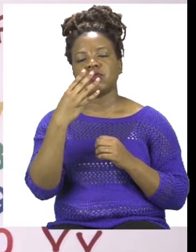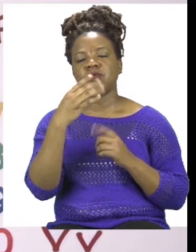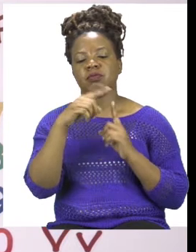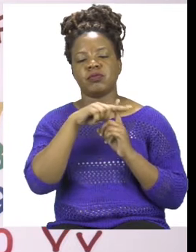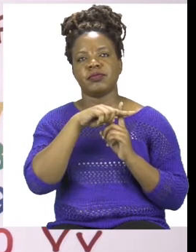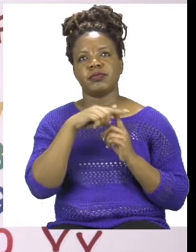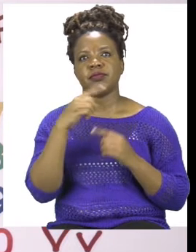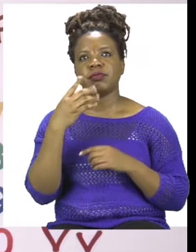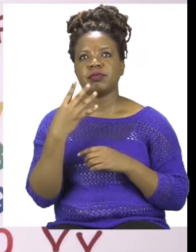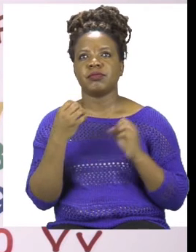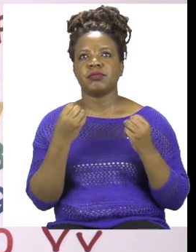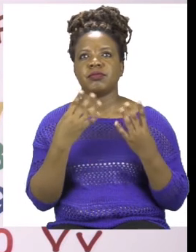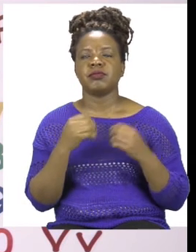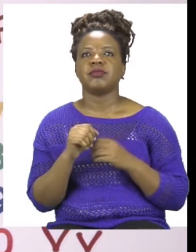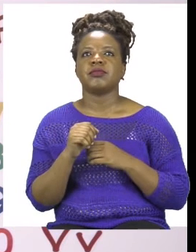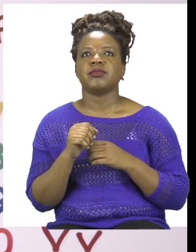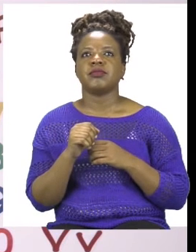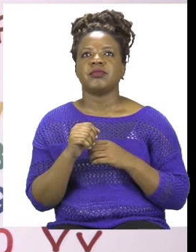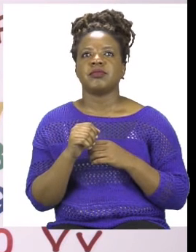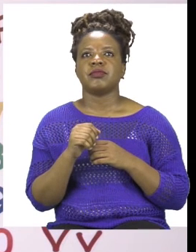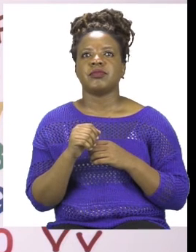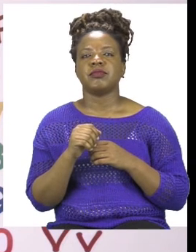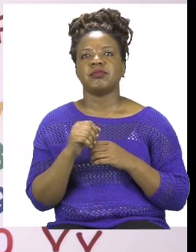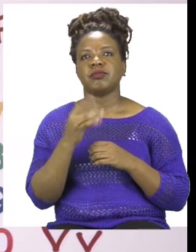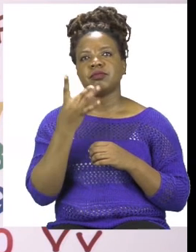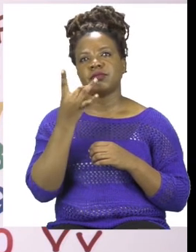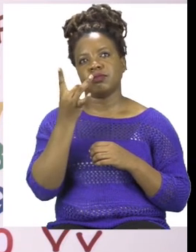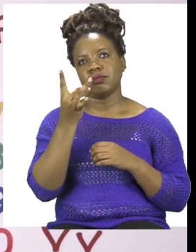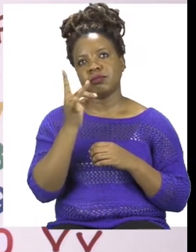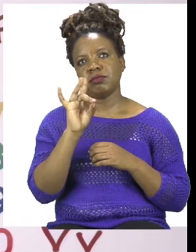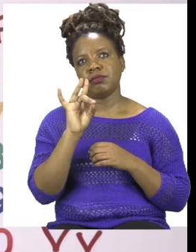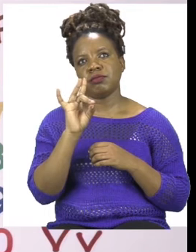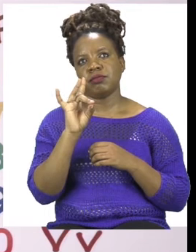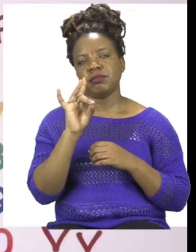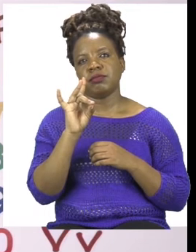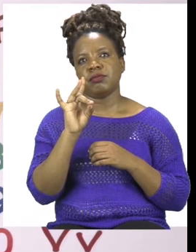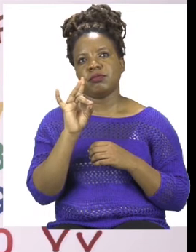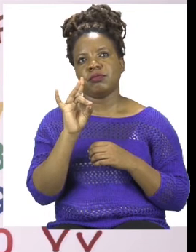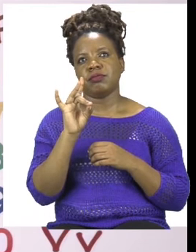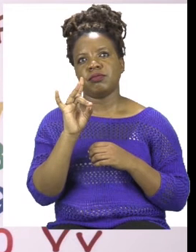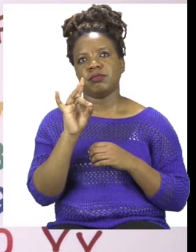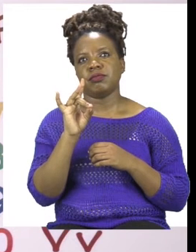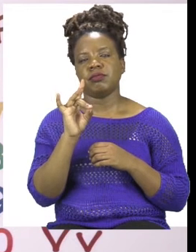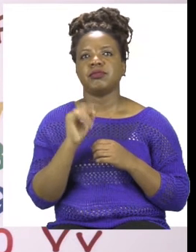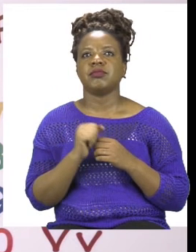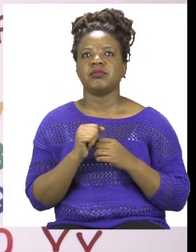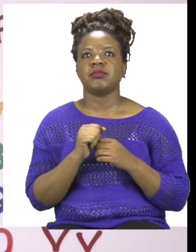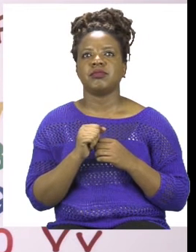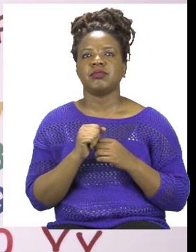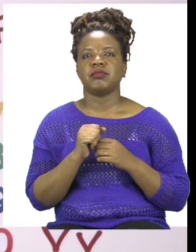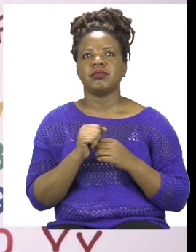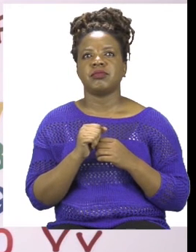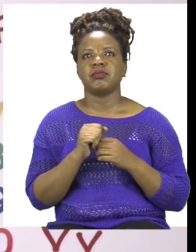4. 4 plus 4 my dear children is 8. And